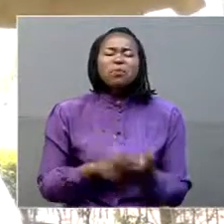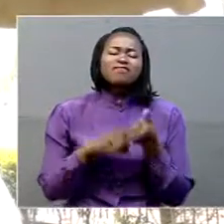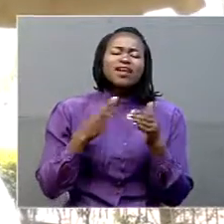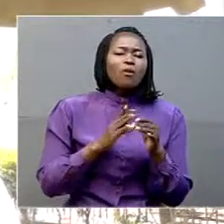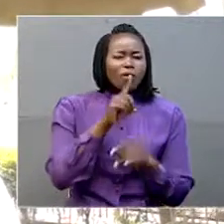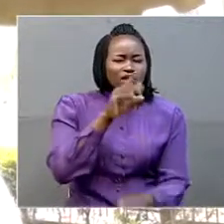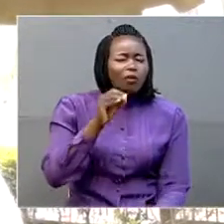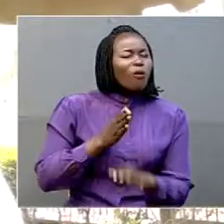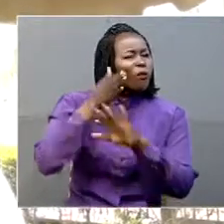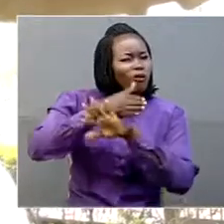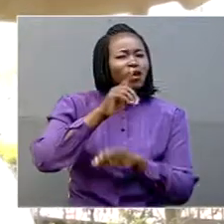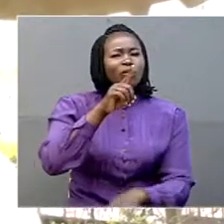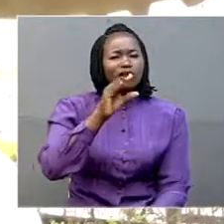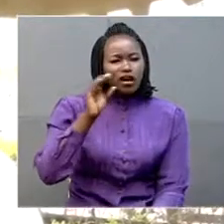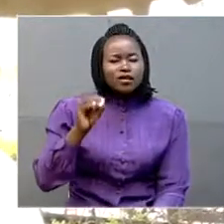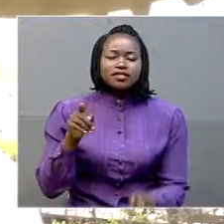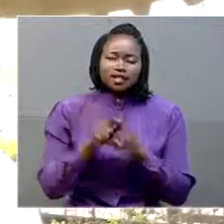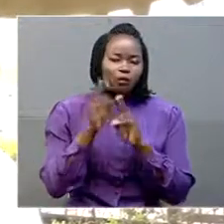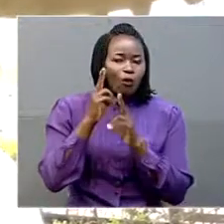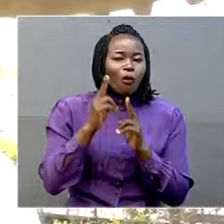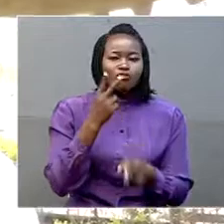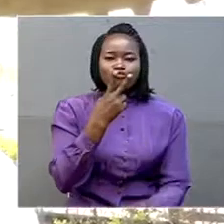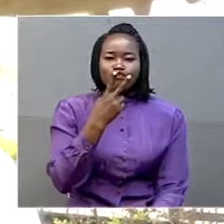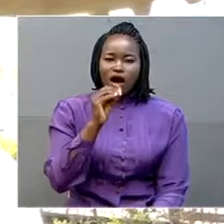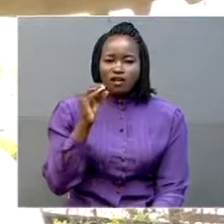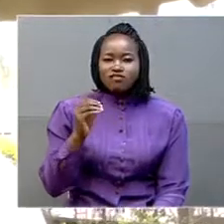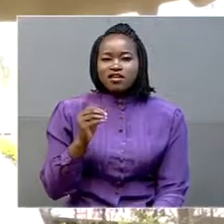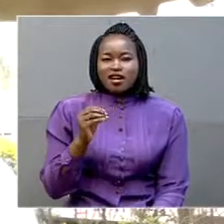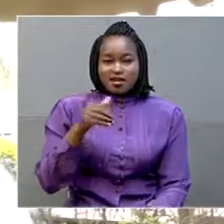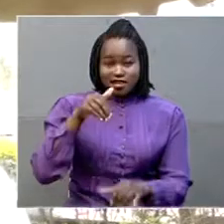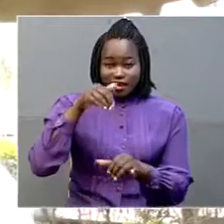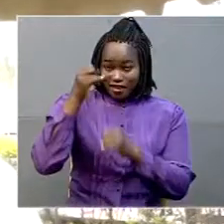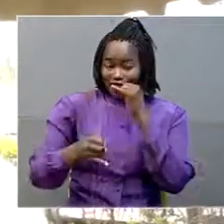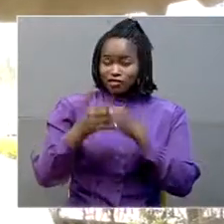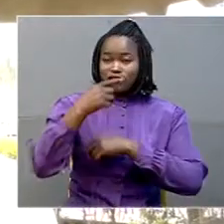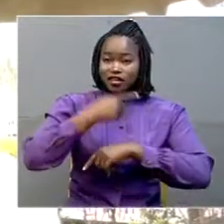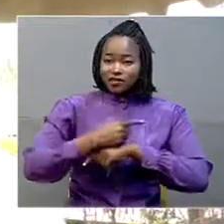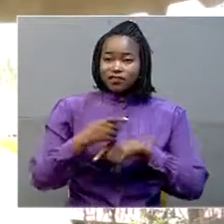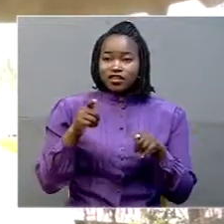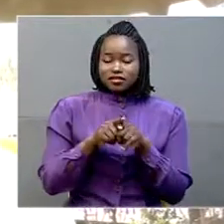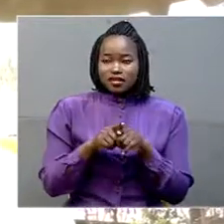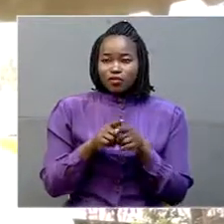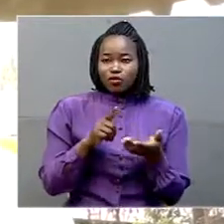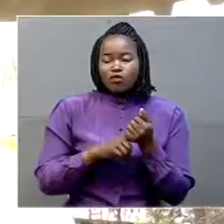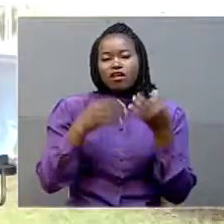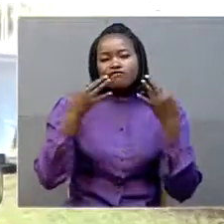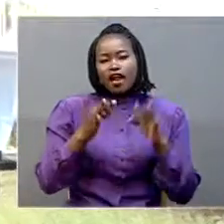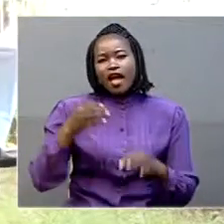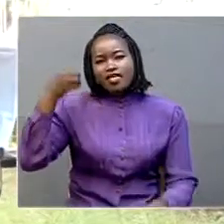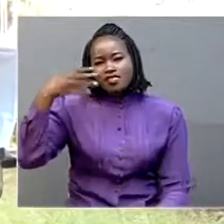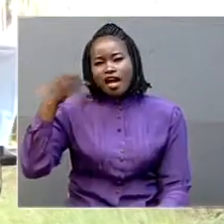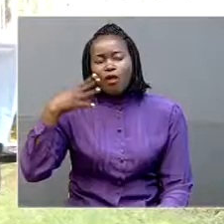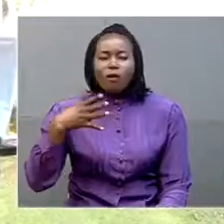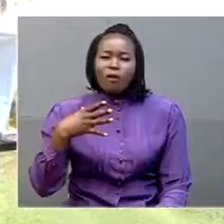we expect hopefully to hit the mark of 200 plus by the end of the day. I've gotten free yellow fever vaccination. This